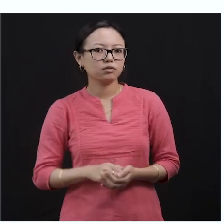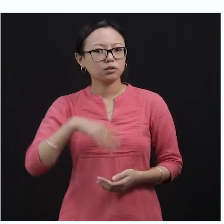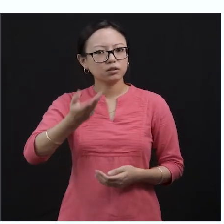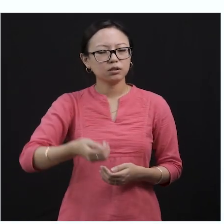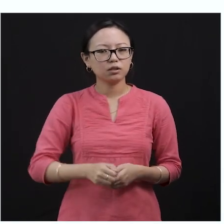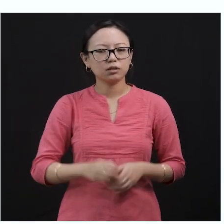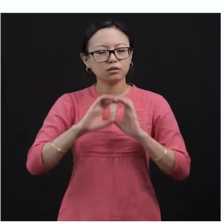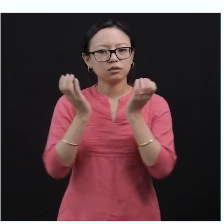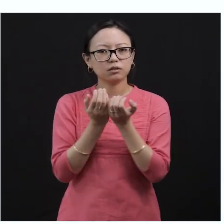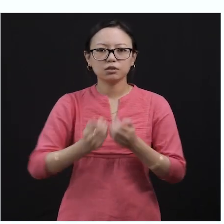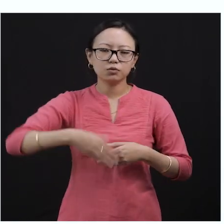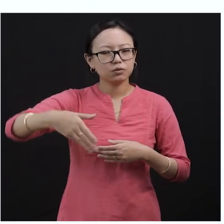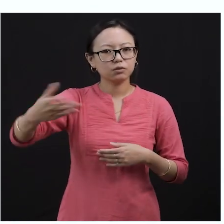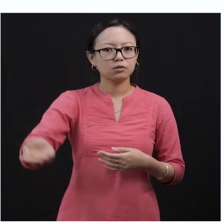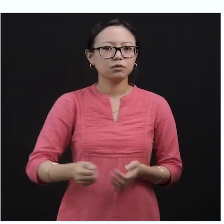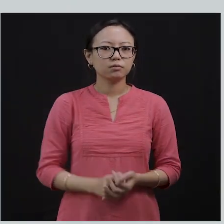in the next class as mentioned.